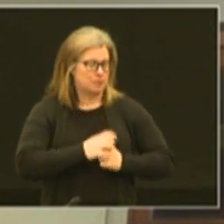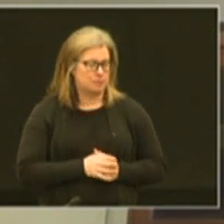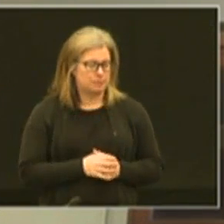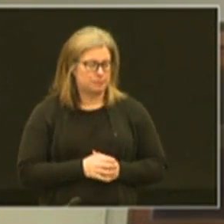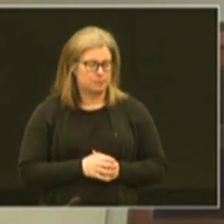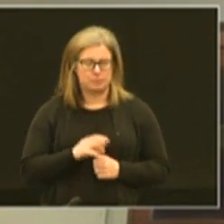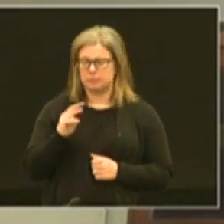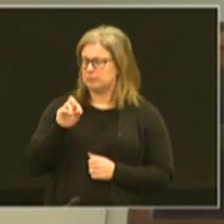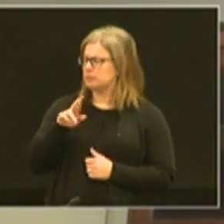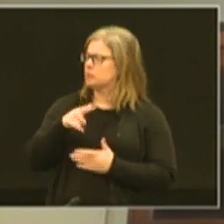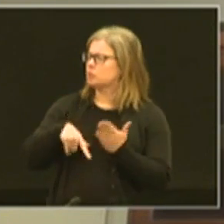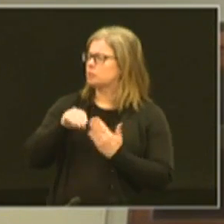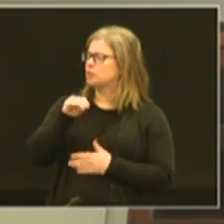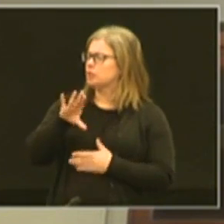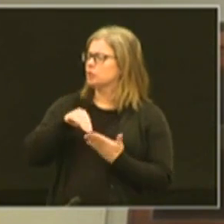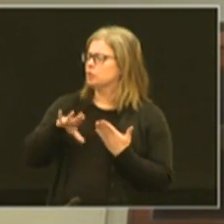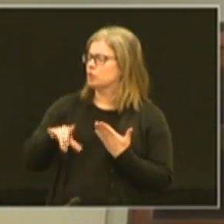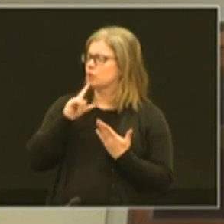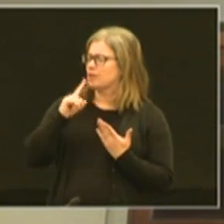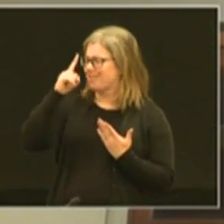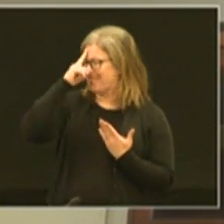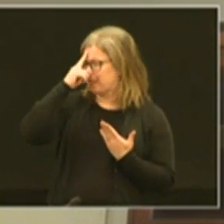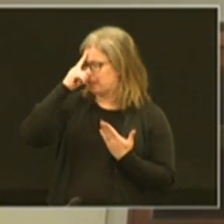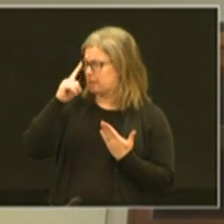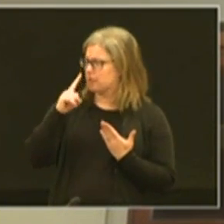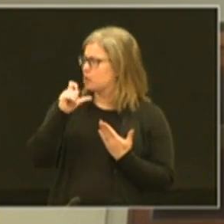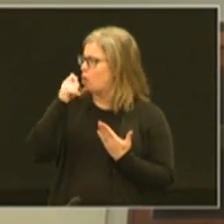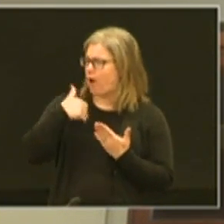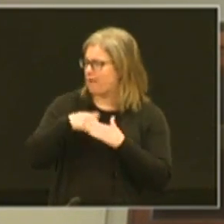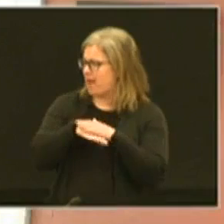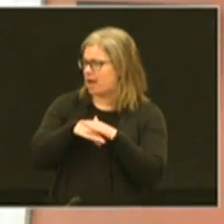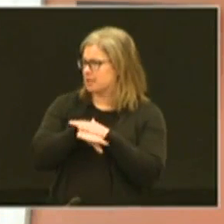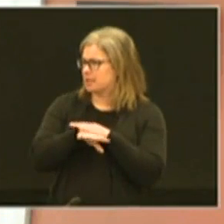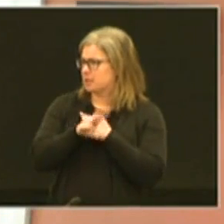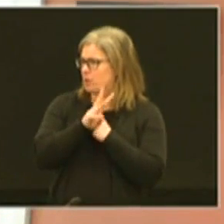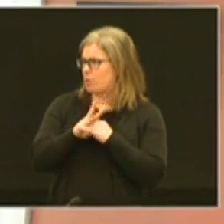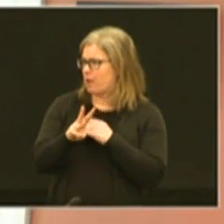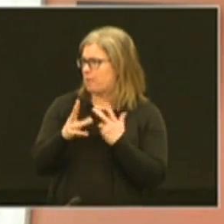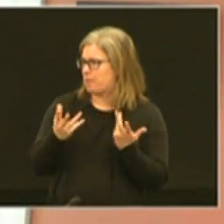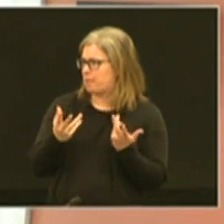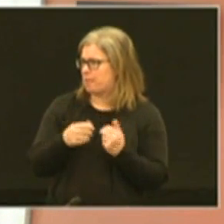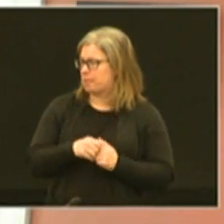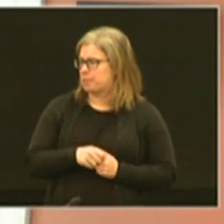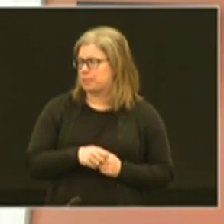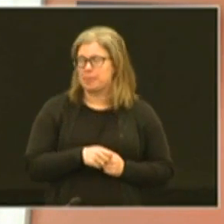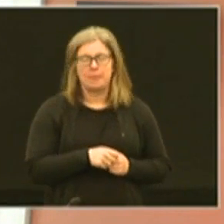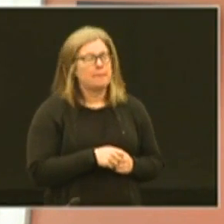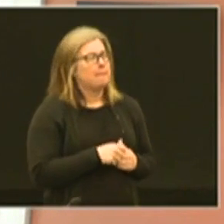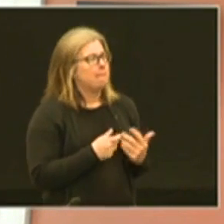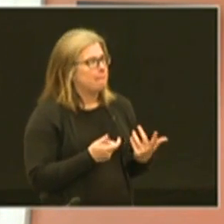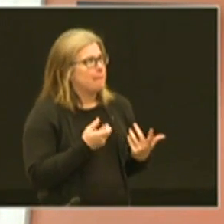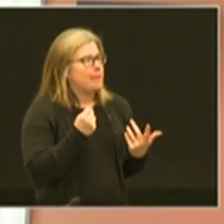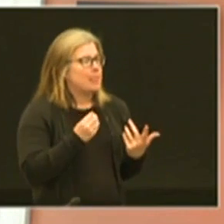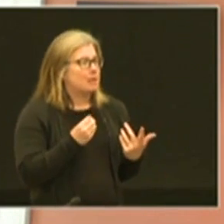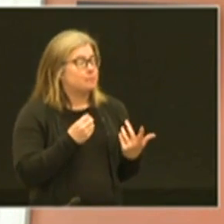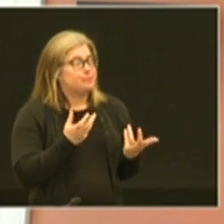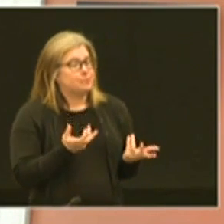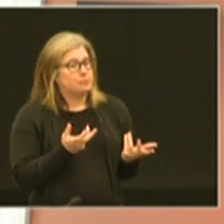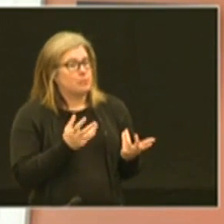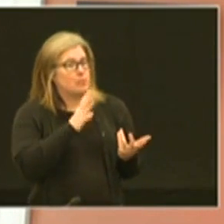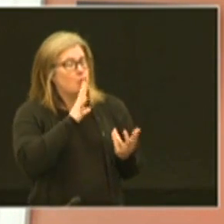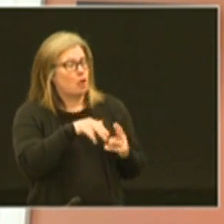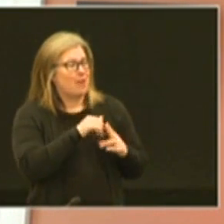And what percentage of your students do you estimate do not have access to the web? So it's you know and I